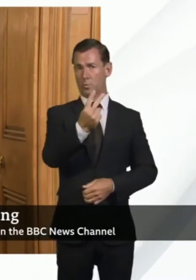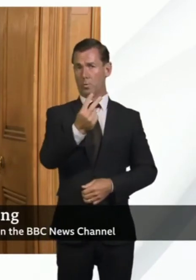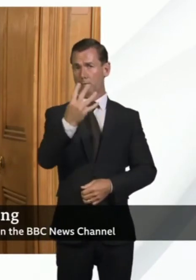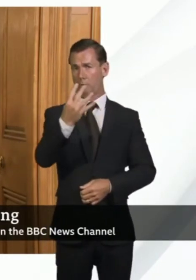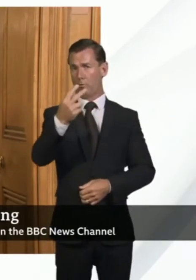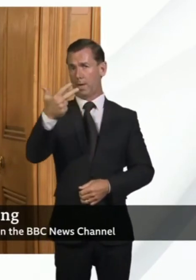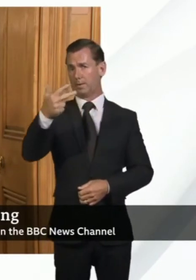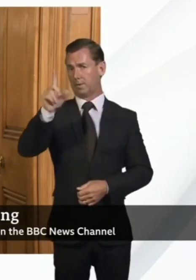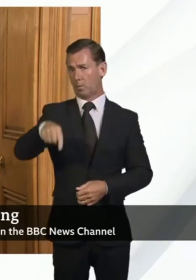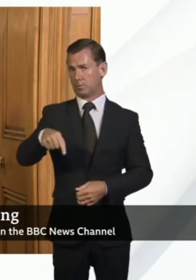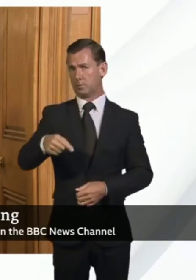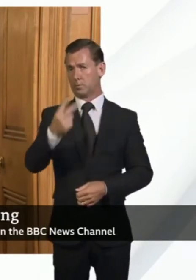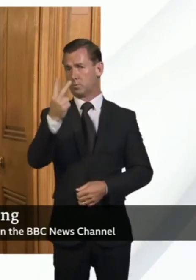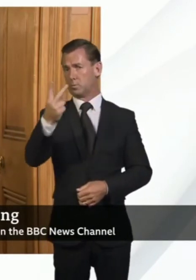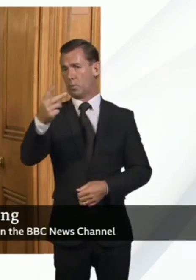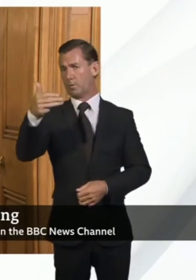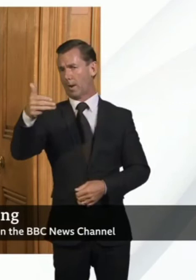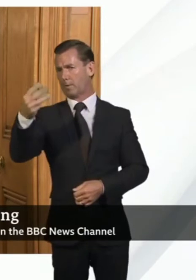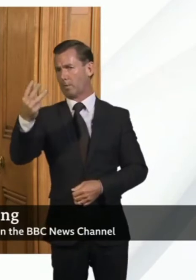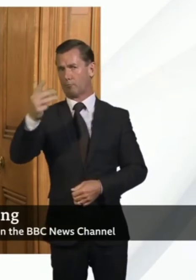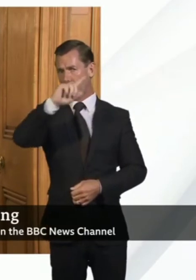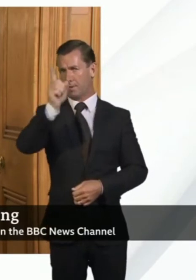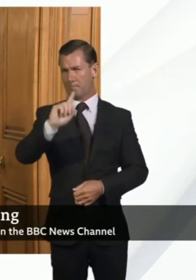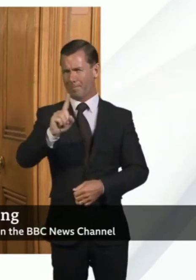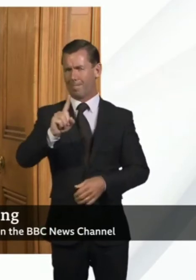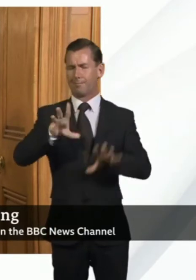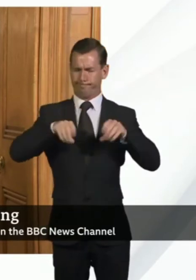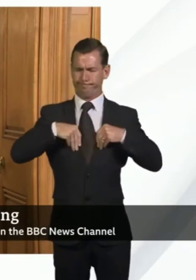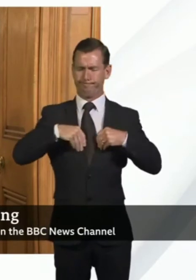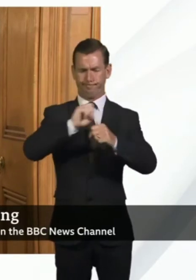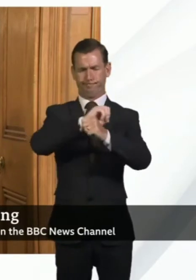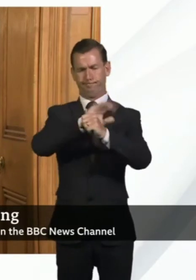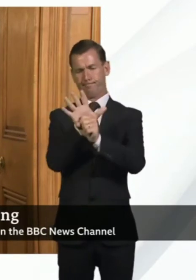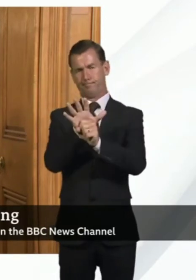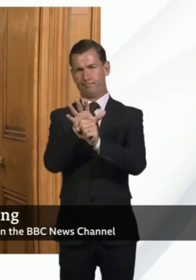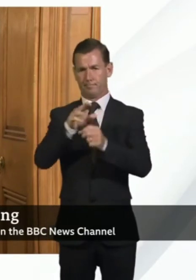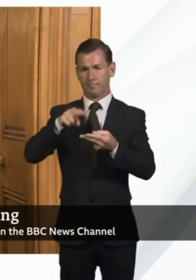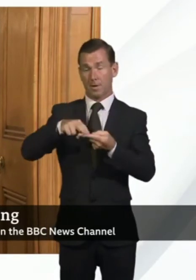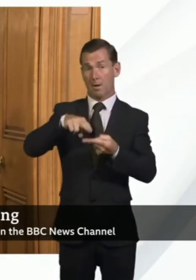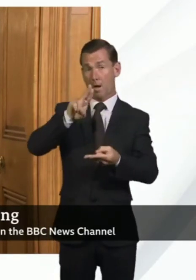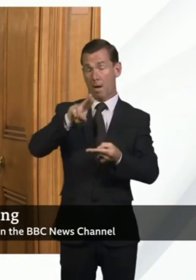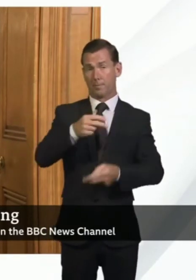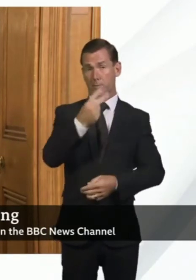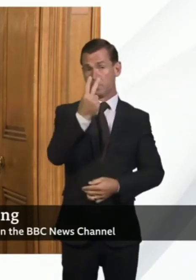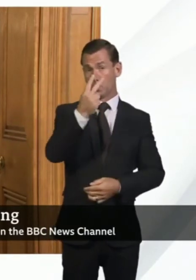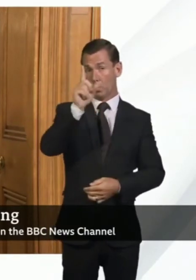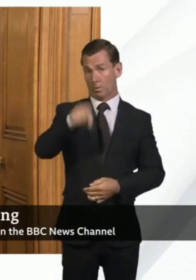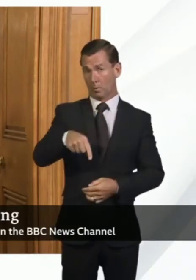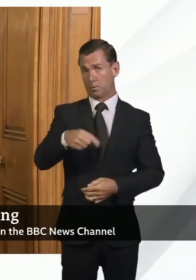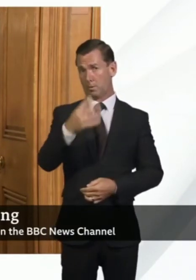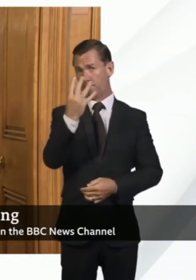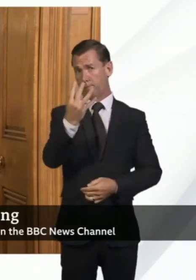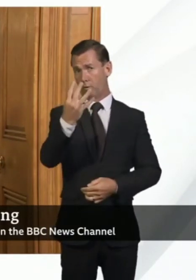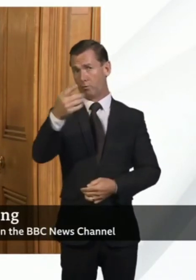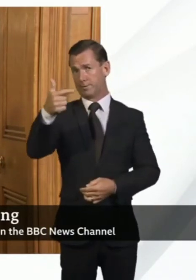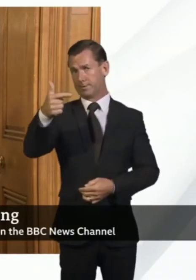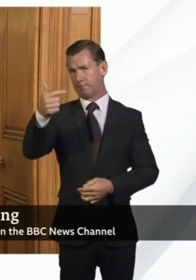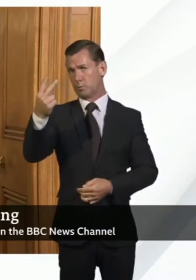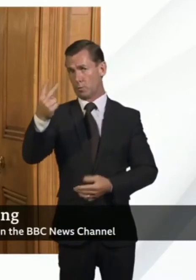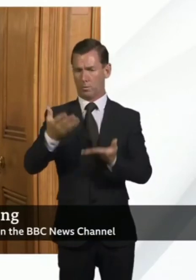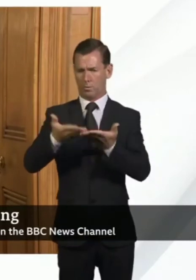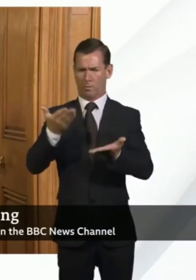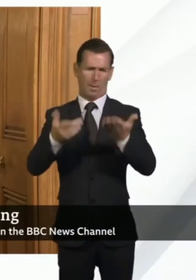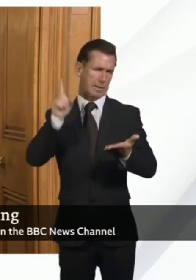248,293 people have tested positive. That's an increase of 2,472 cases